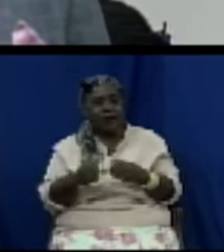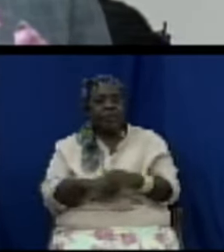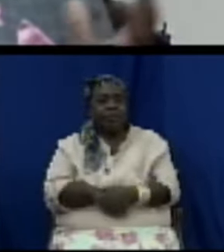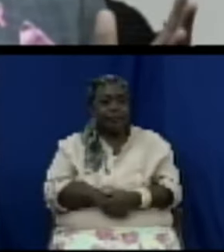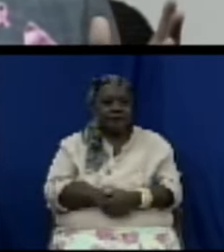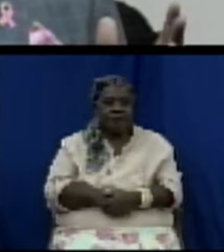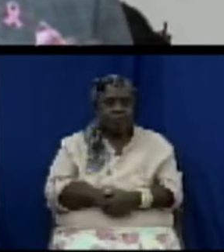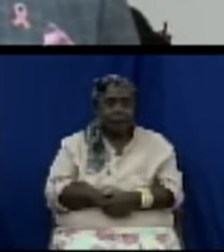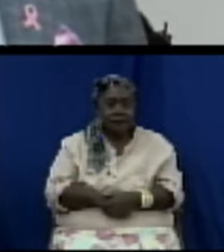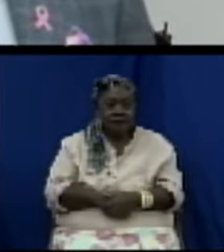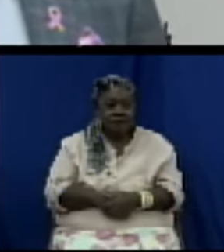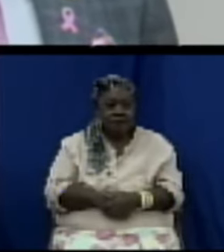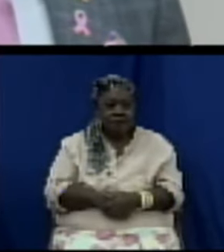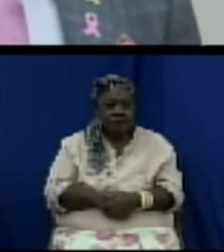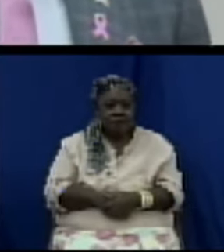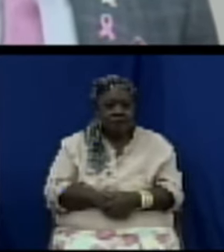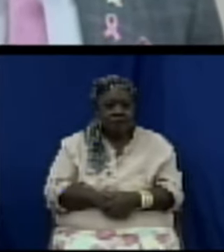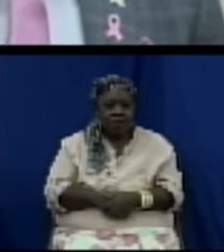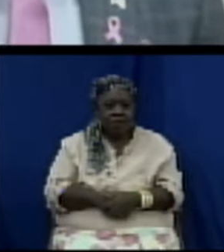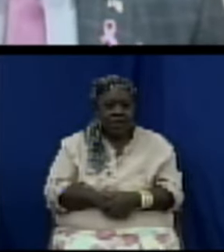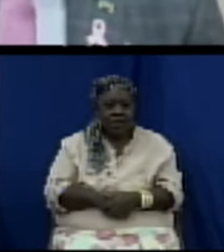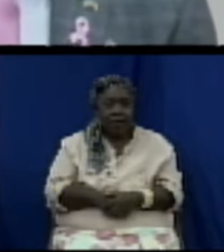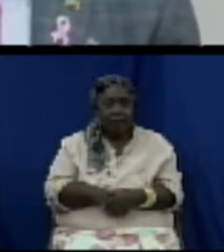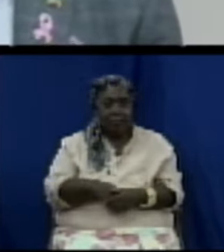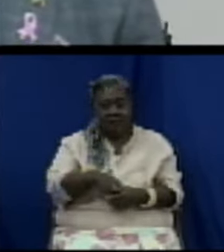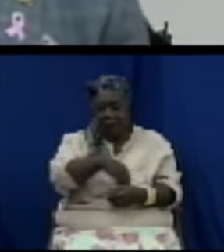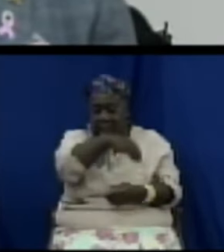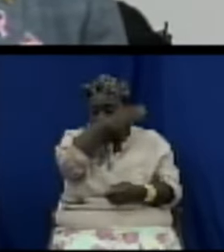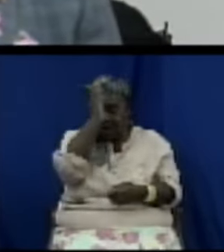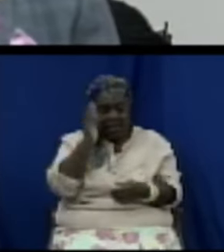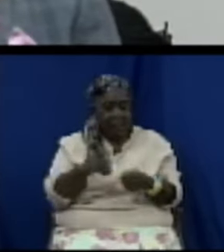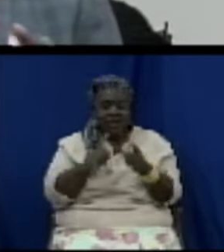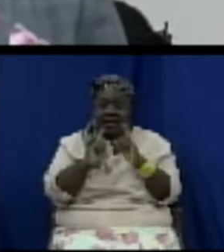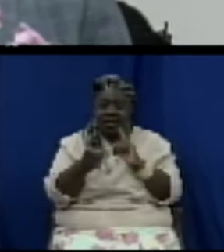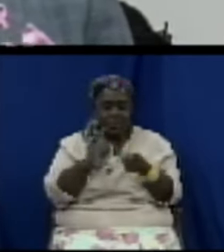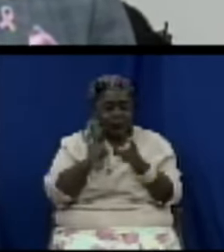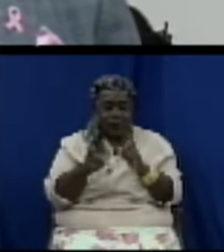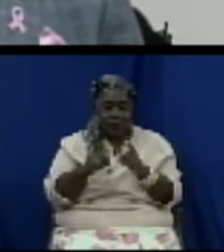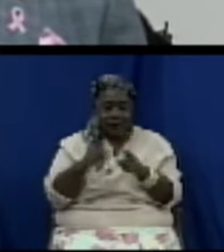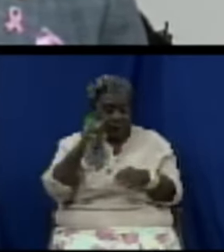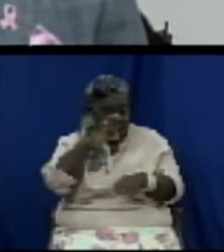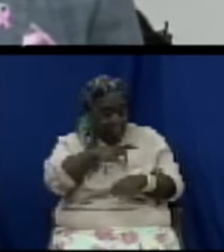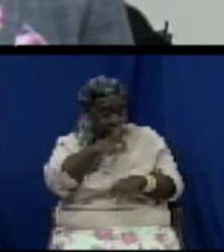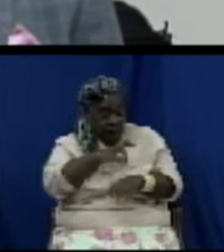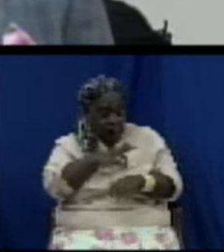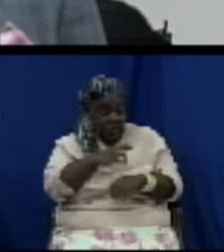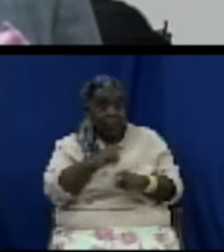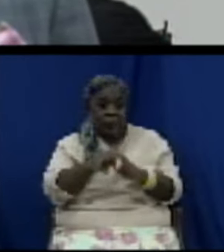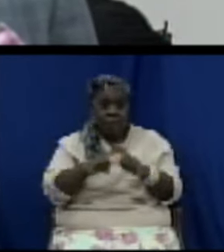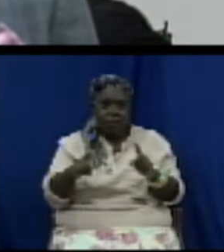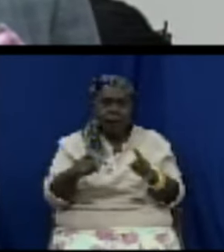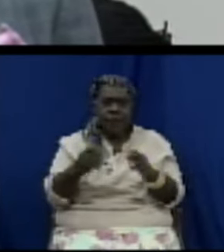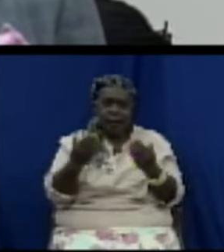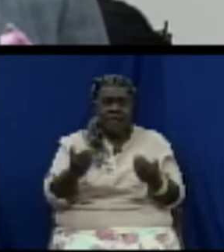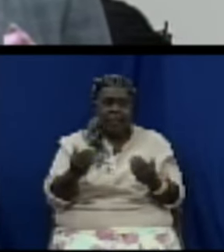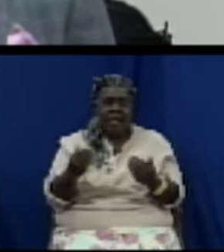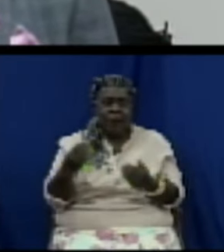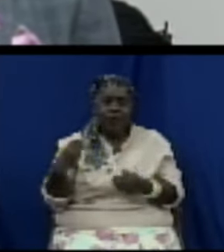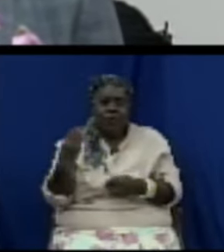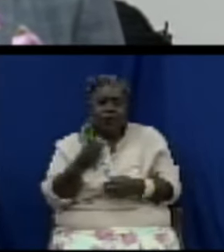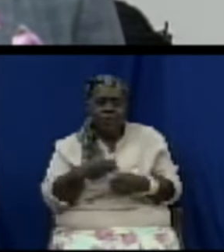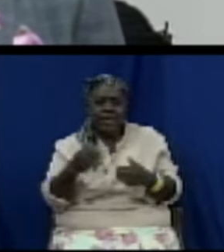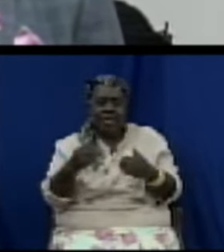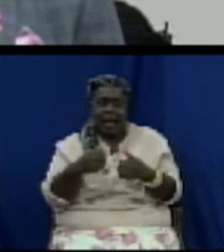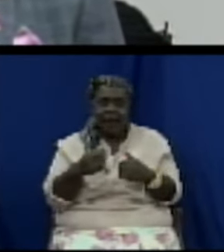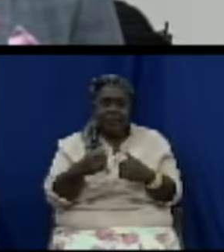of your heart. I never spoke about this in the elections either, but this is something that we are building out. So we are partnering with a number of countries and